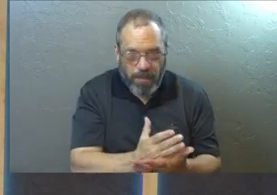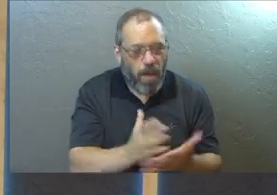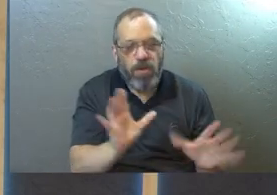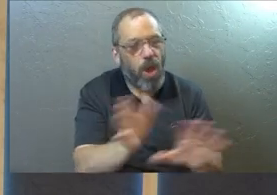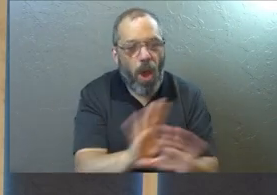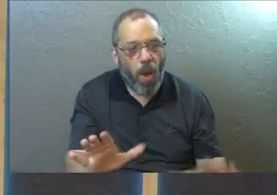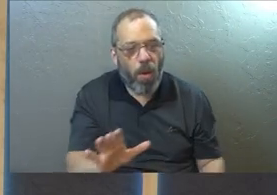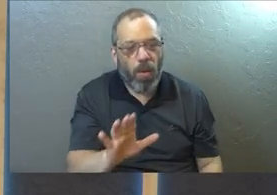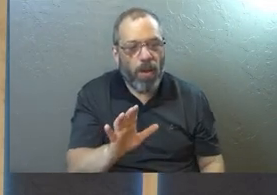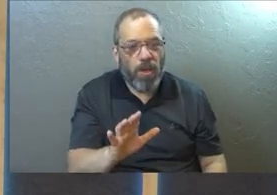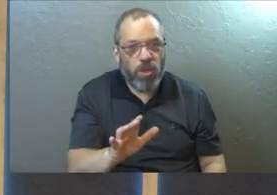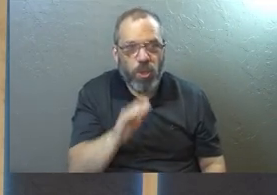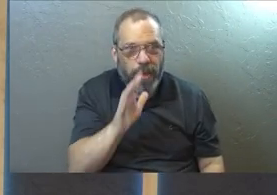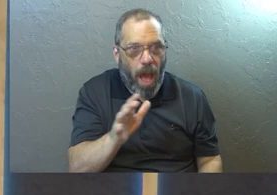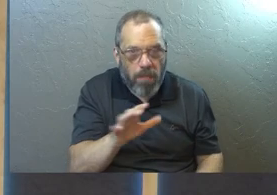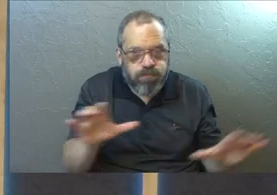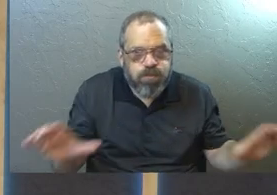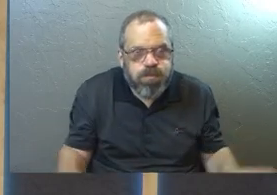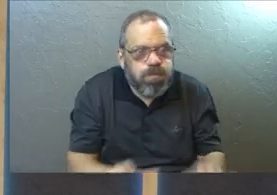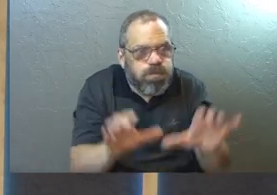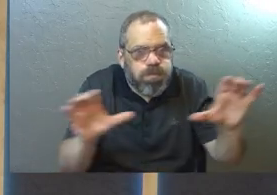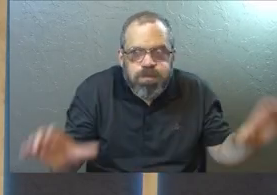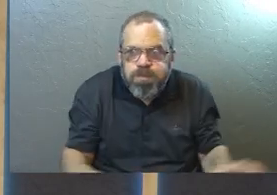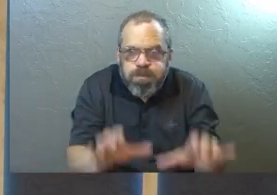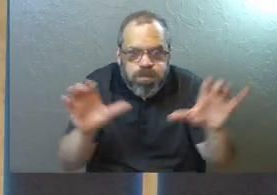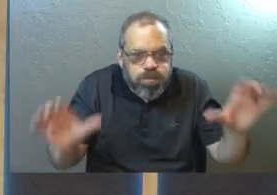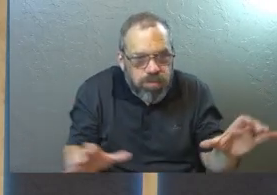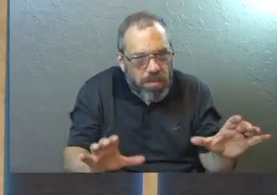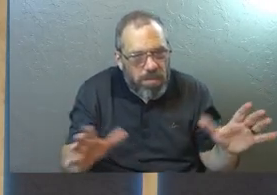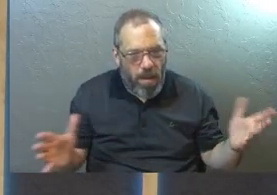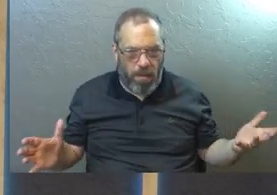you were no longer earning every single day. What?